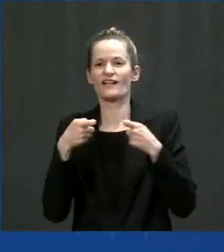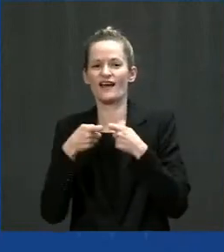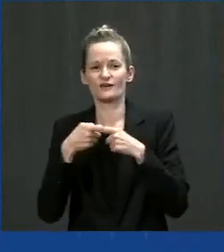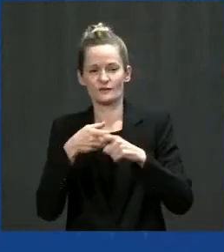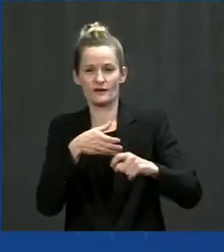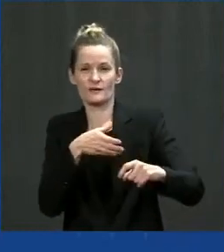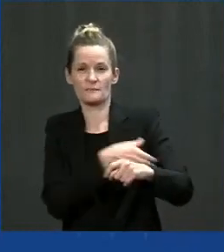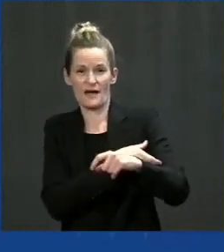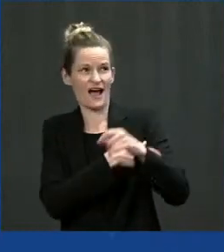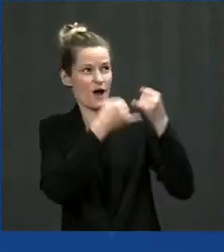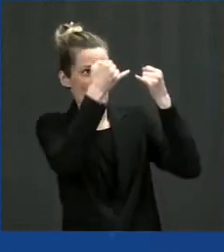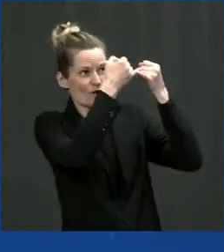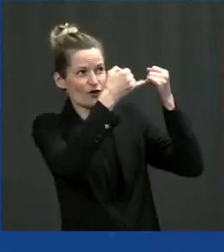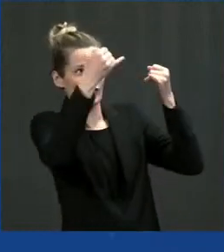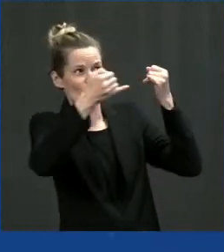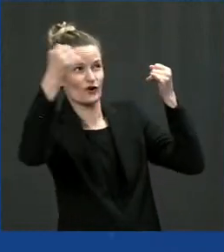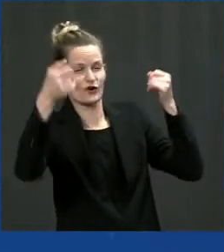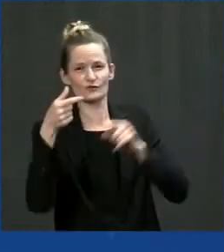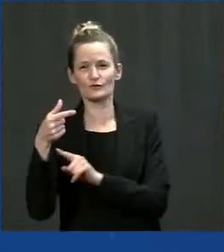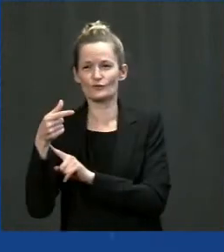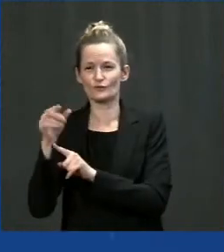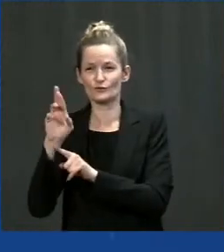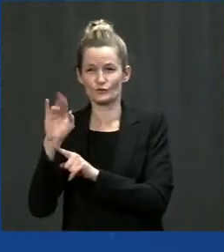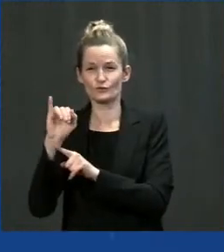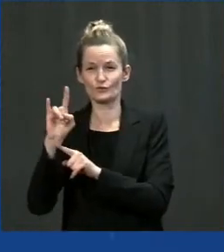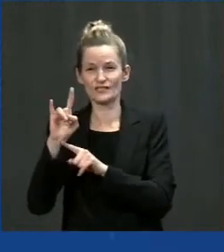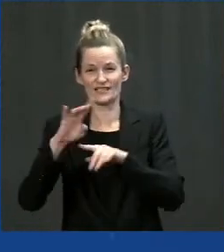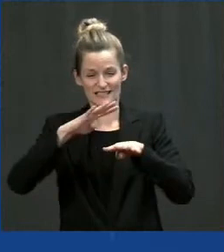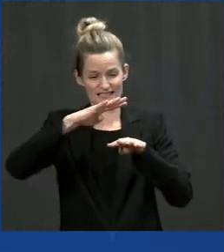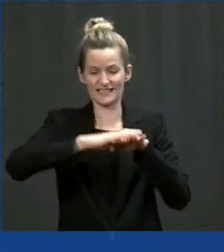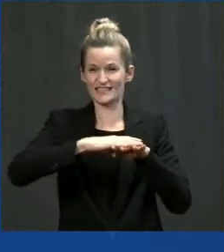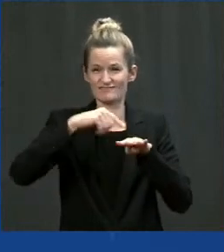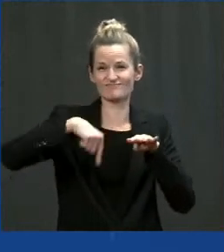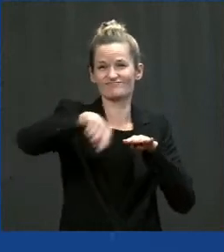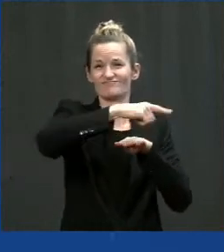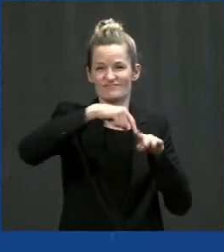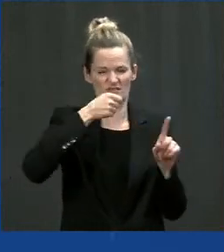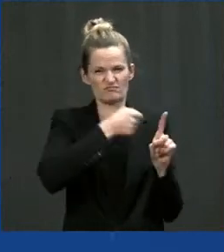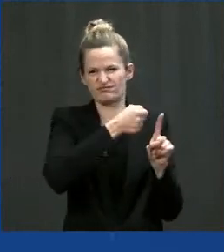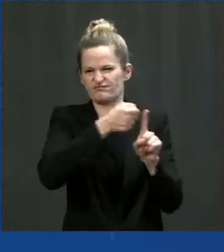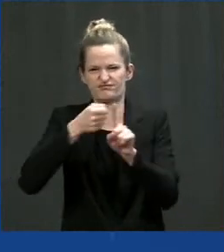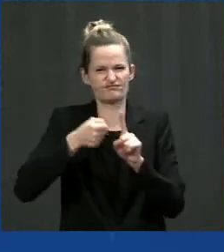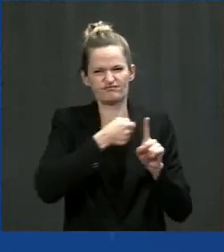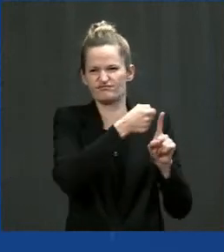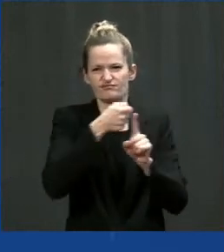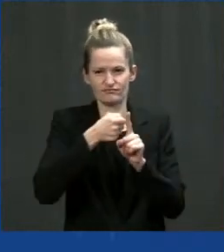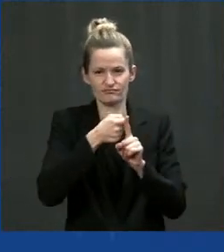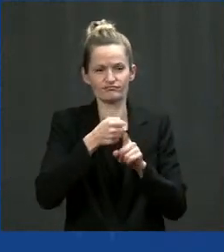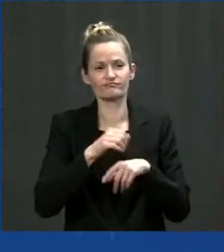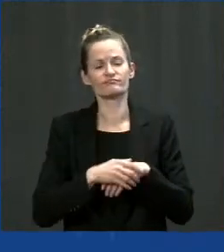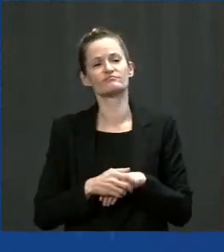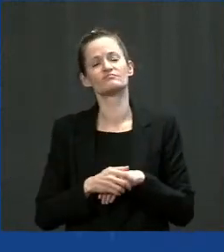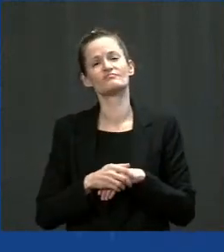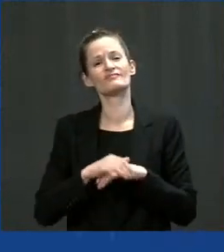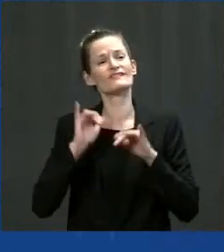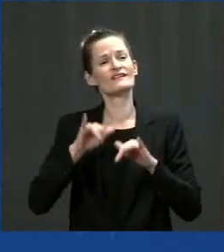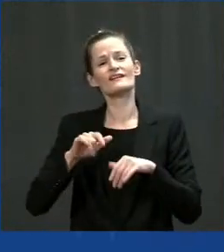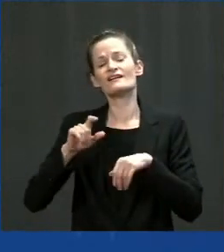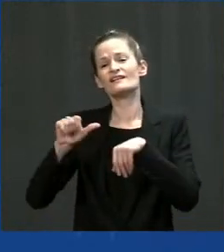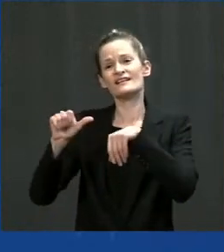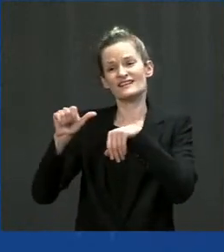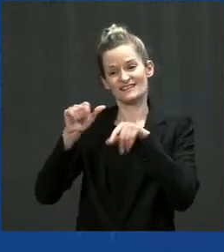And this bill will strengthen our power grid by investing in it, which is vital in our region.